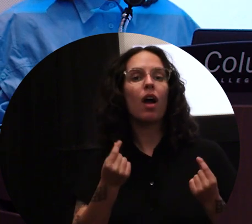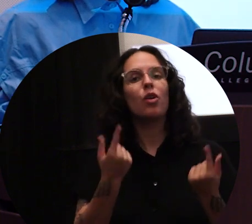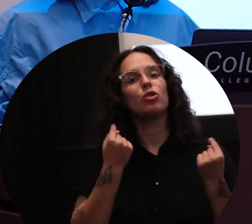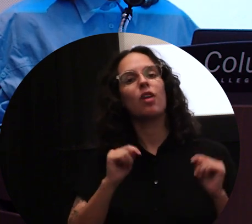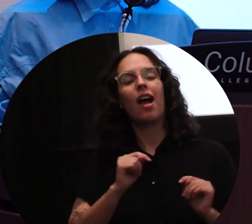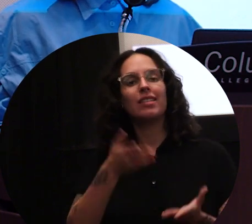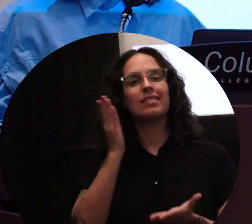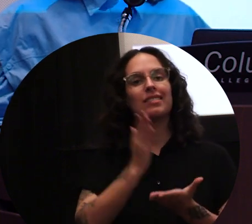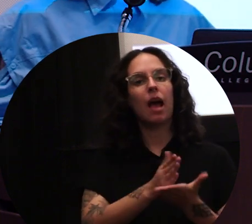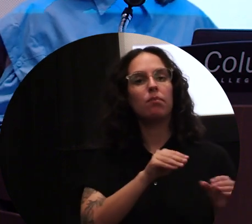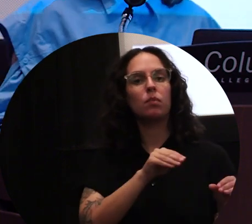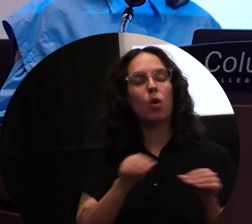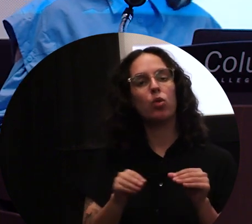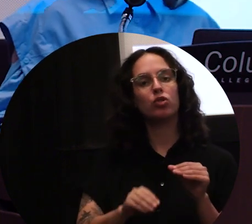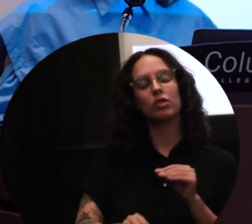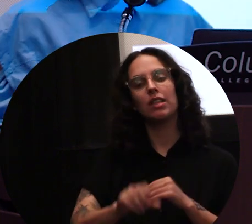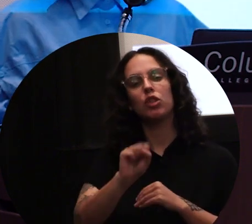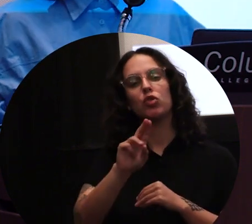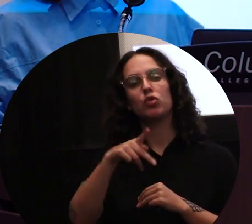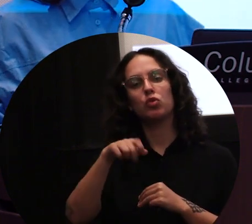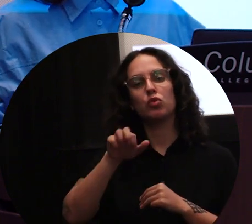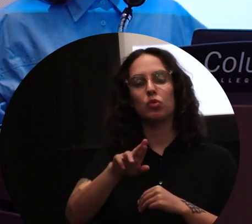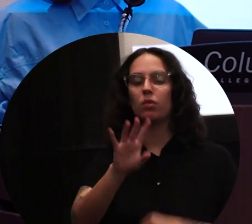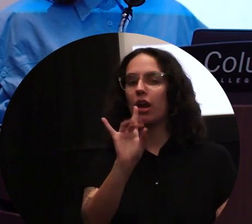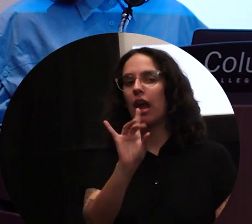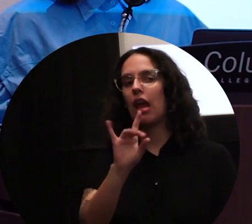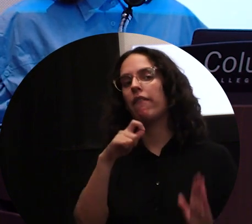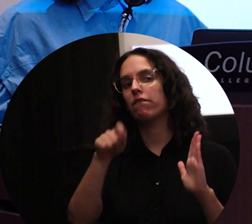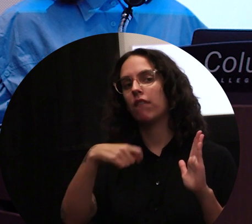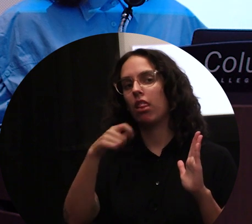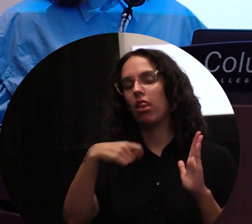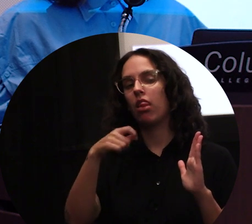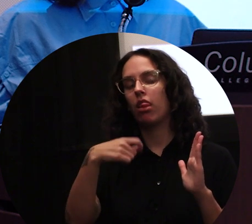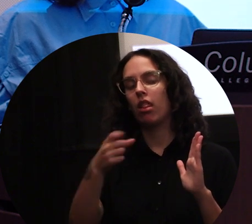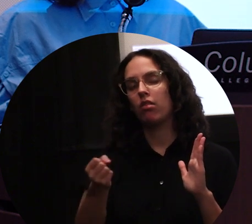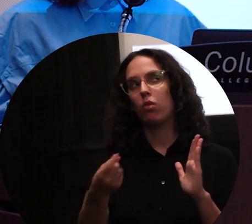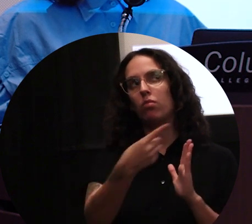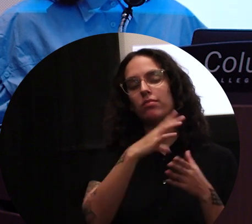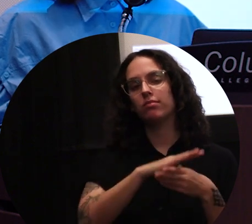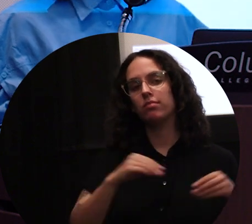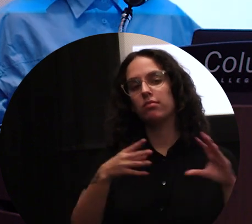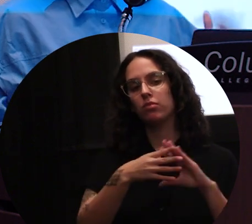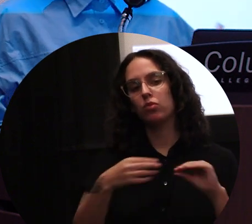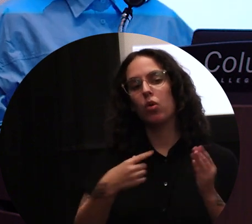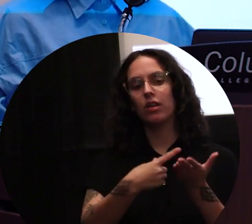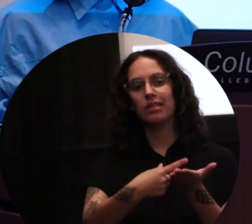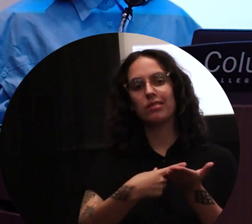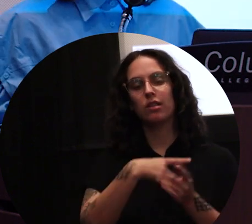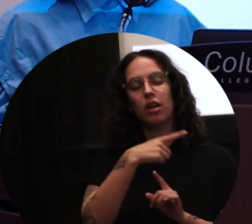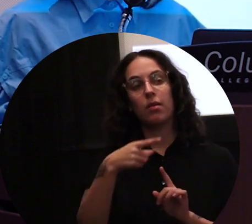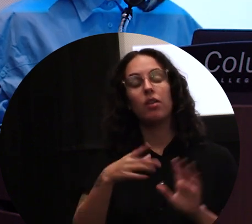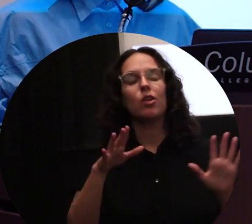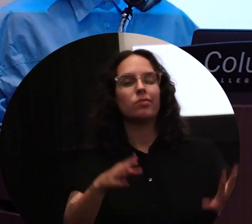eight film. And this story is talking about so in the